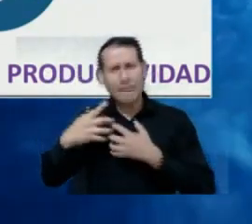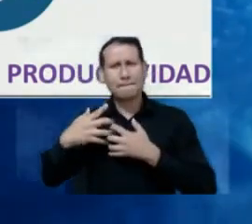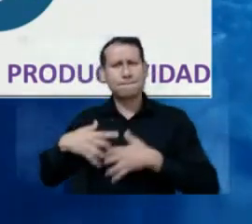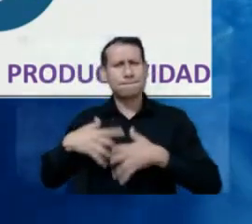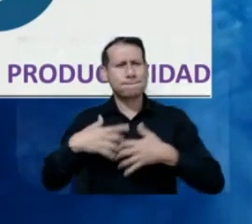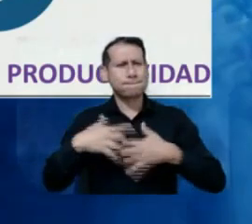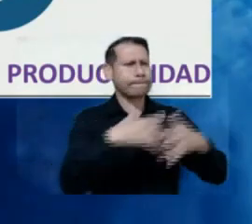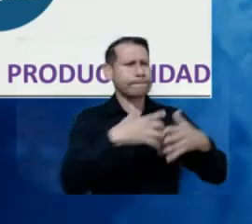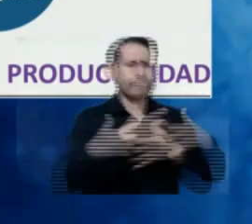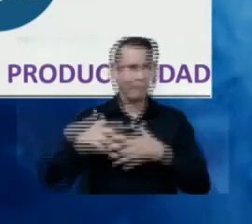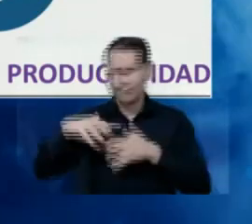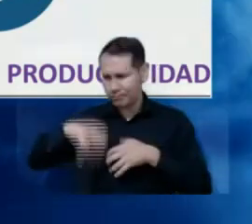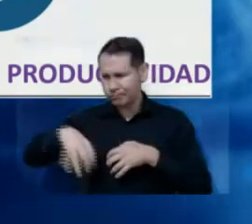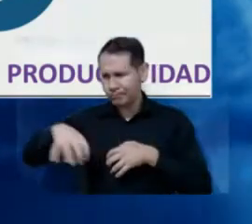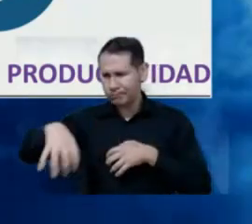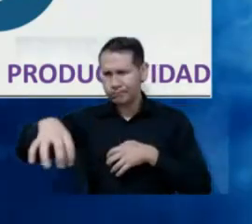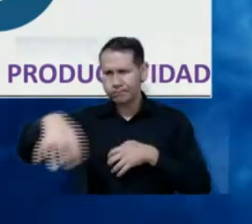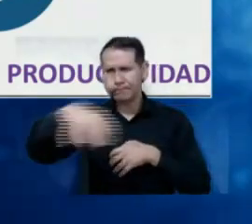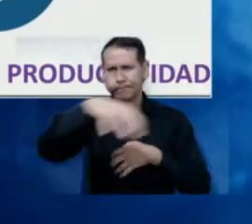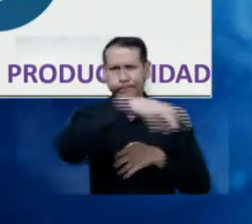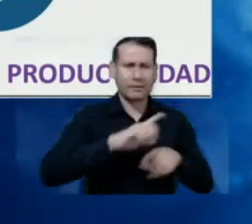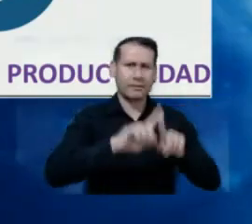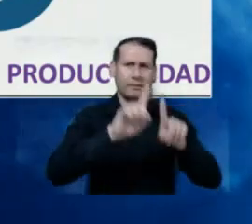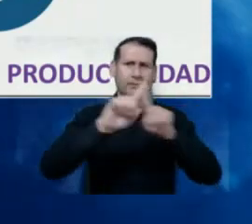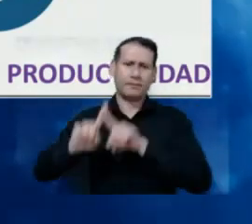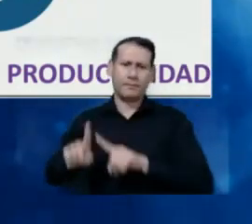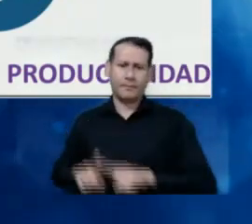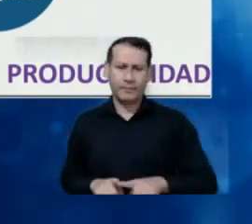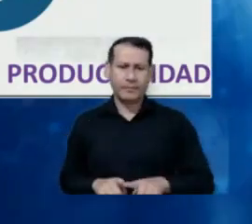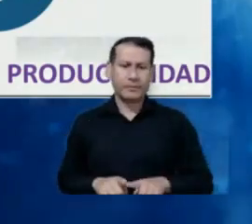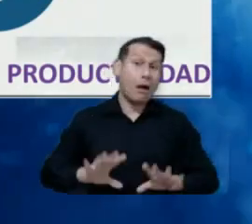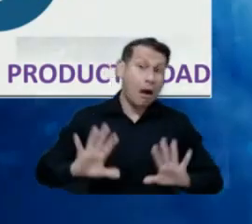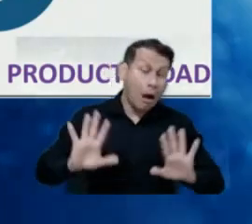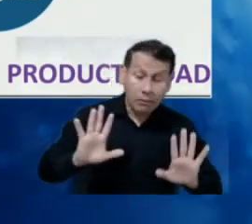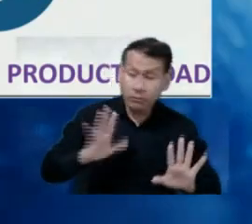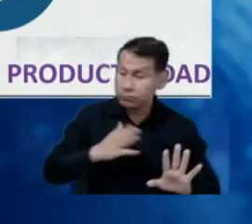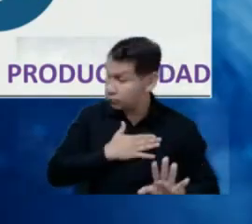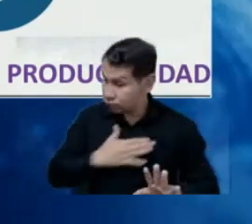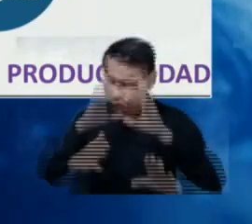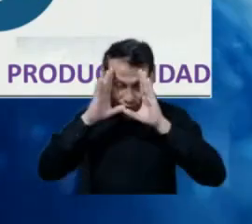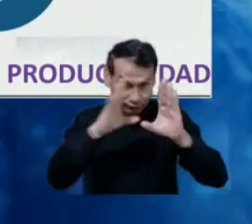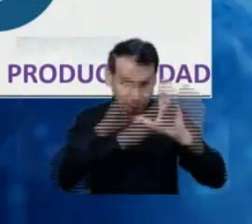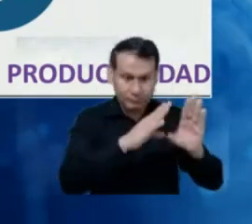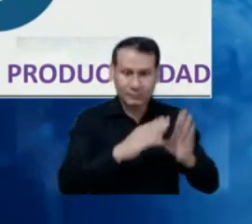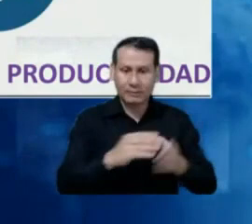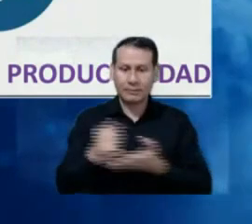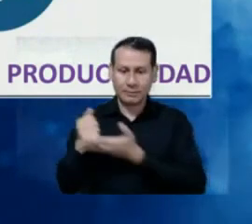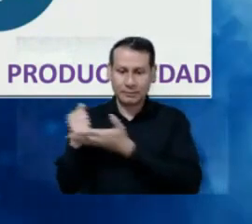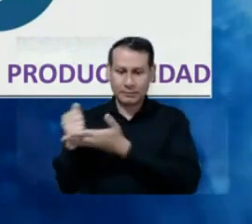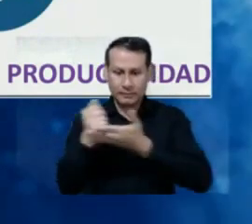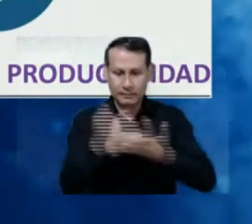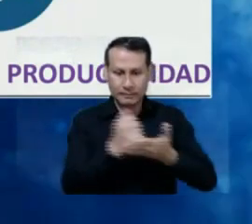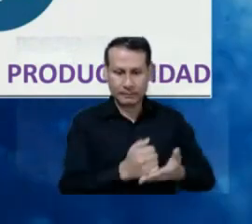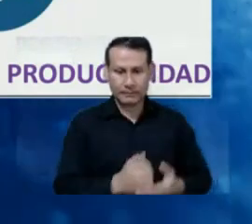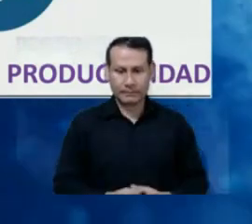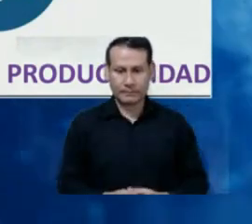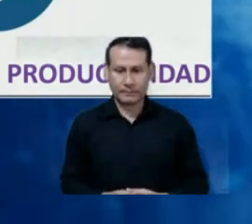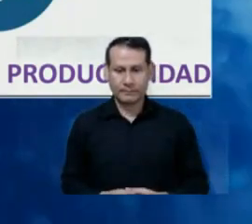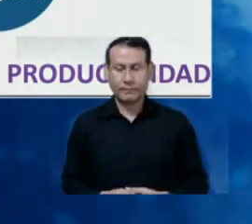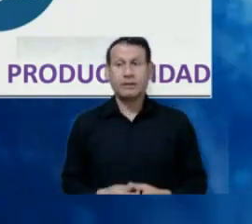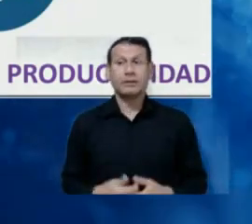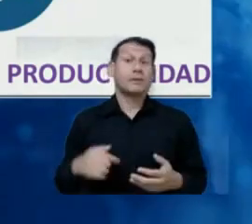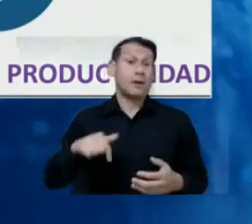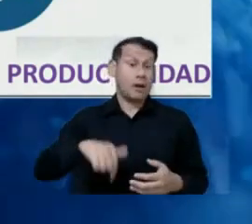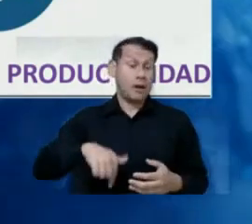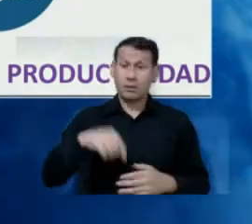especially in different economic sectors, not the traditional ones. We are very much on top of it, to follow this topic, and the idea is to